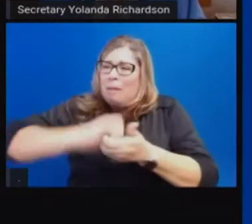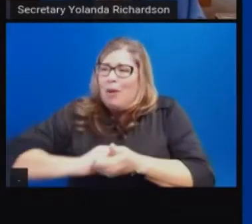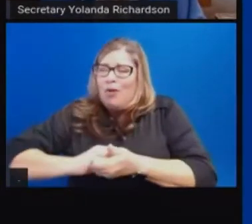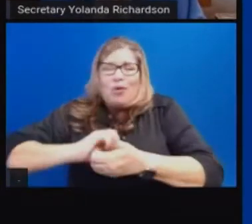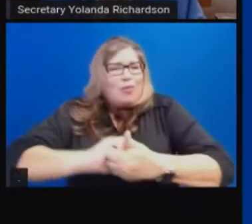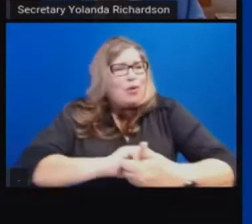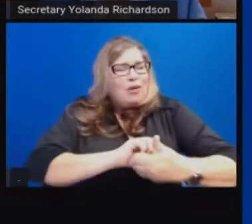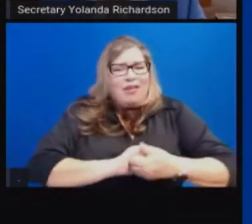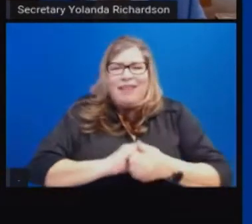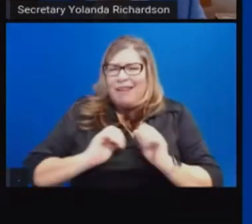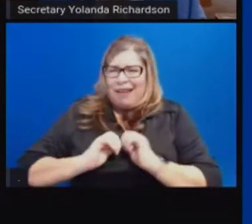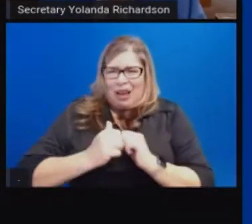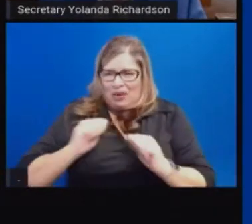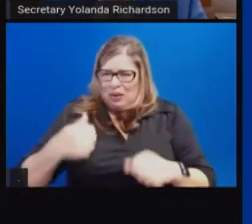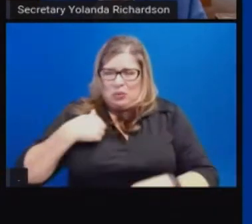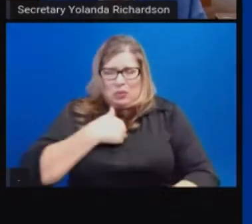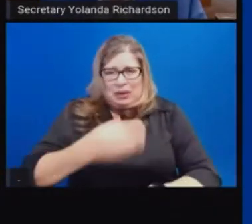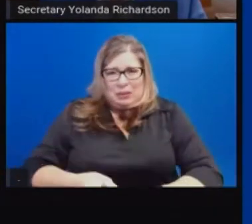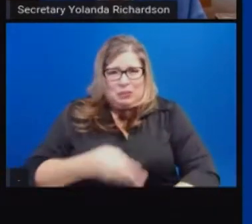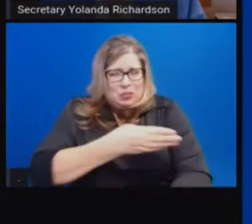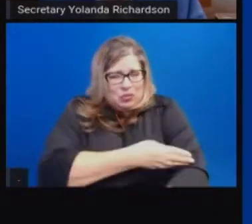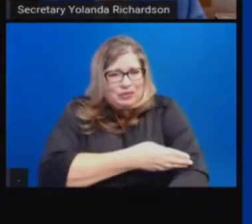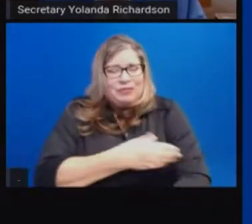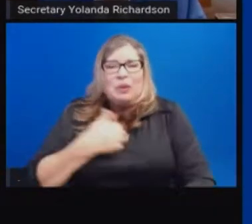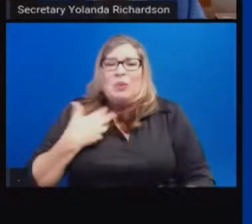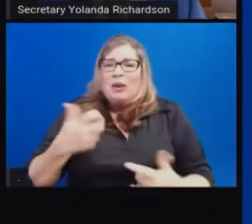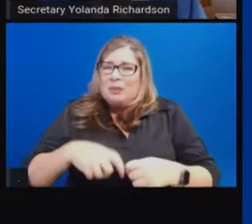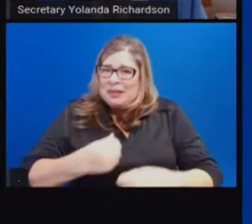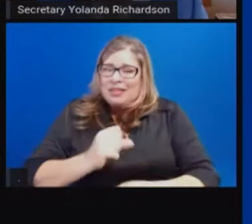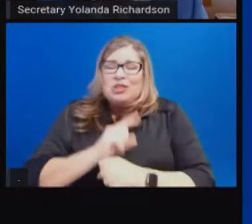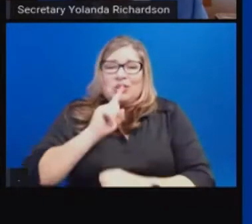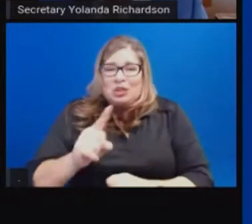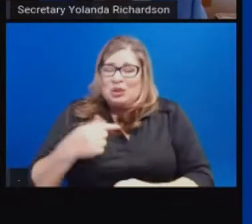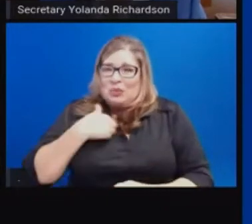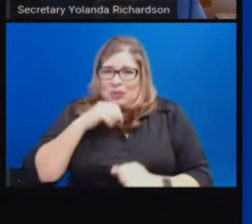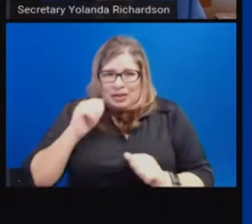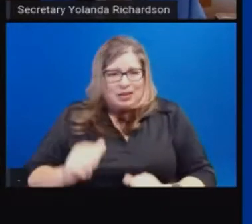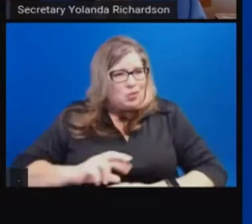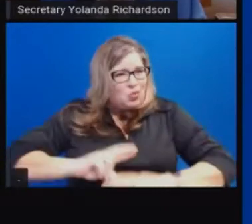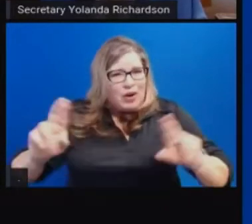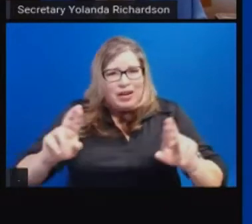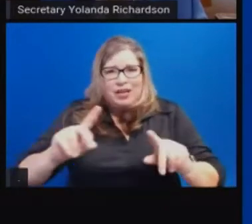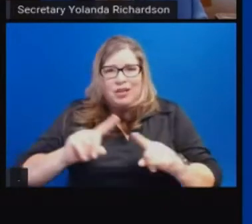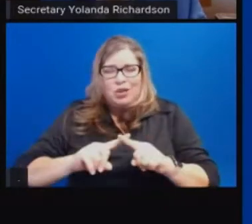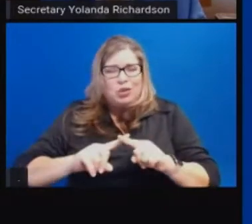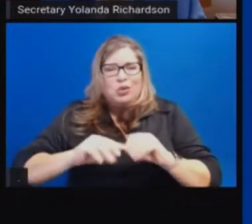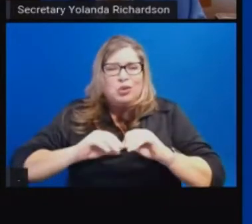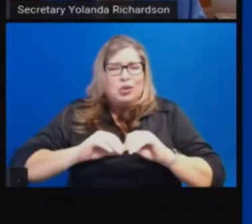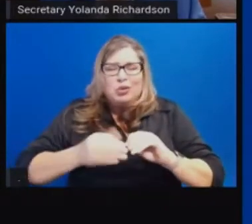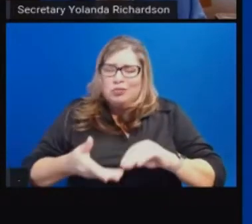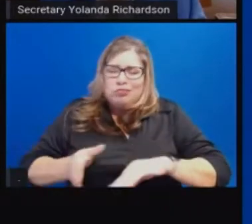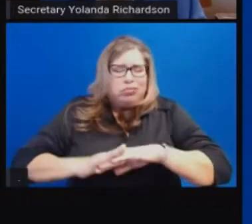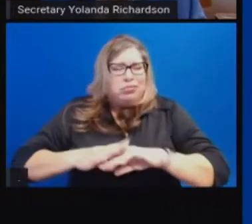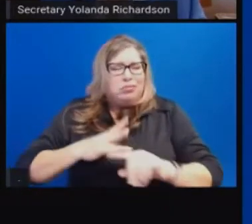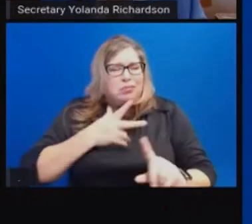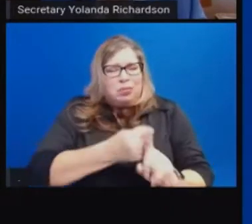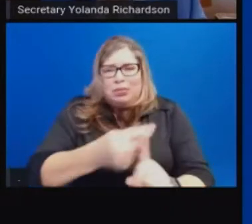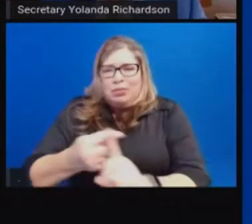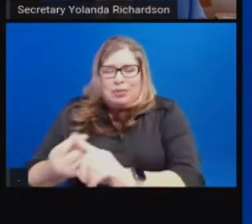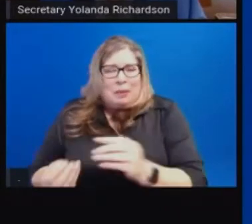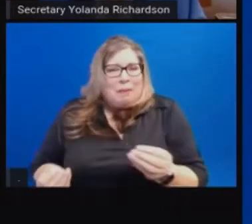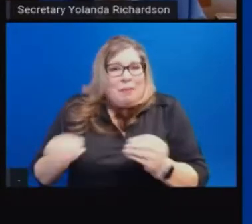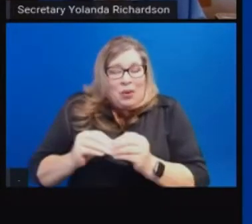I want to make sure that we can scale up so that when more vaccine is available, Californians can access that